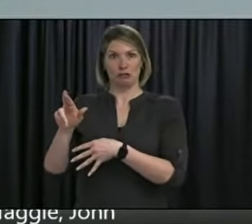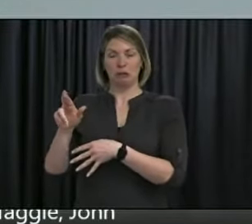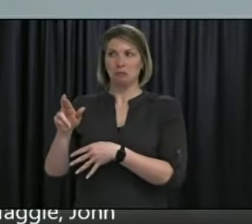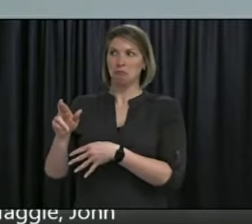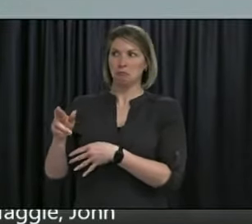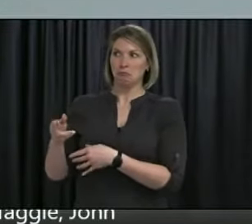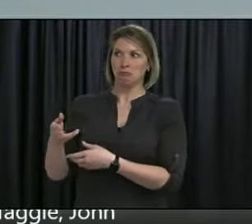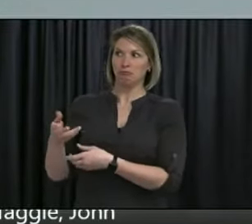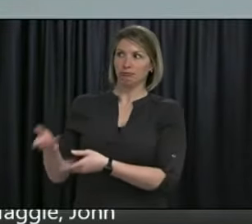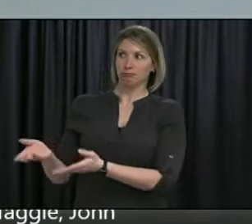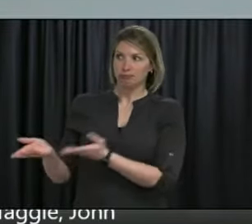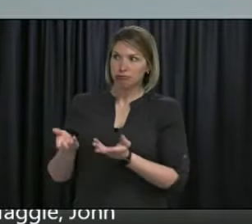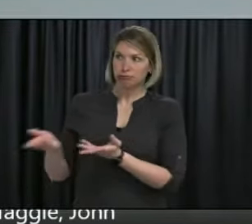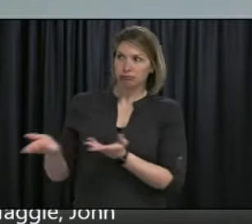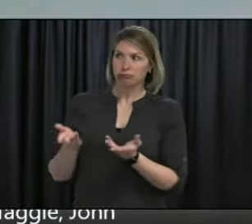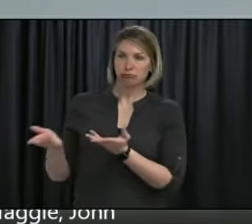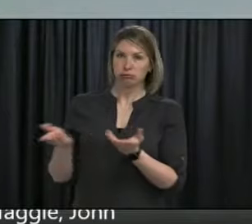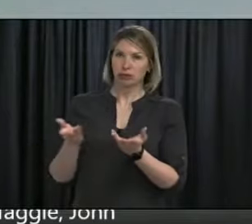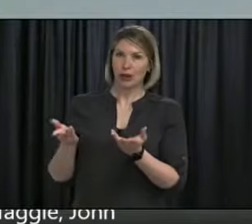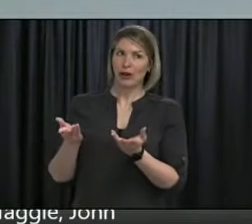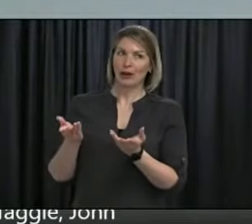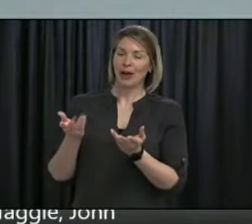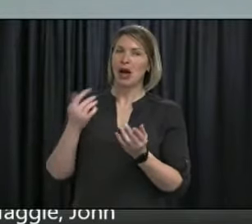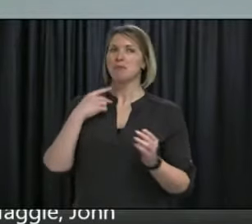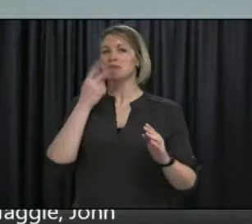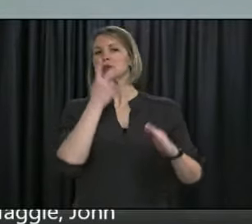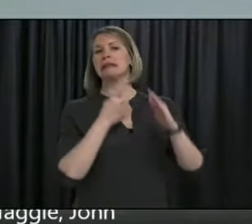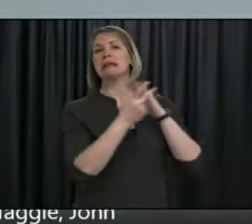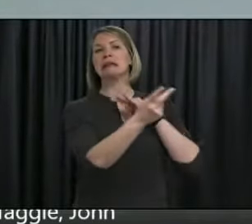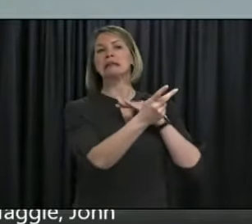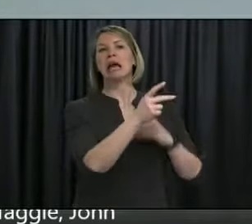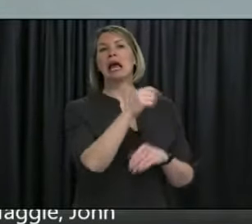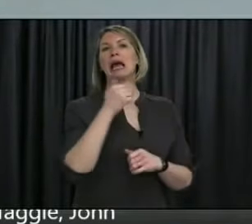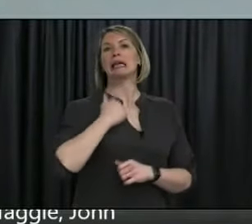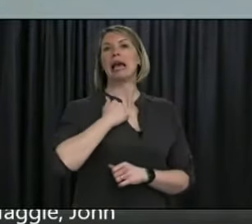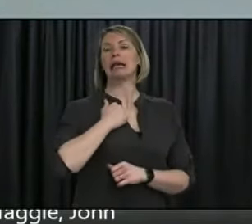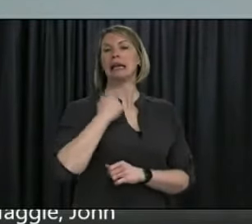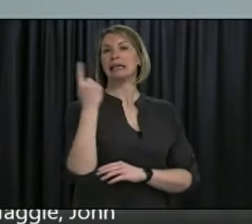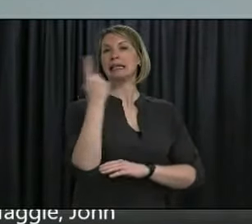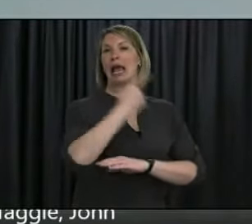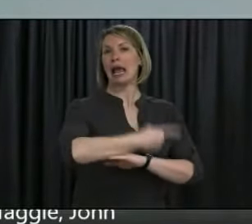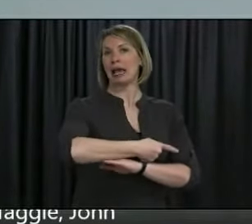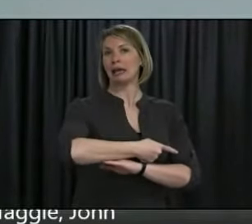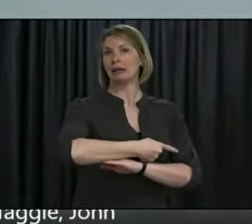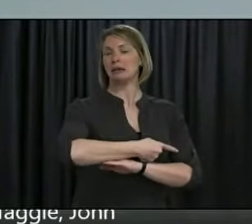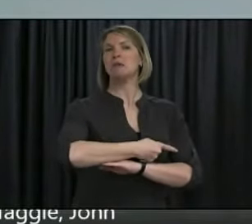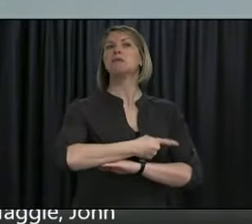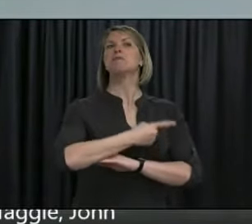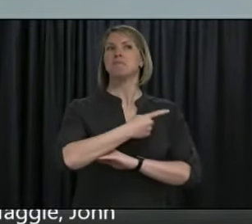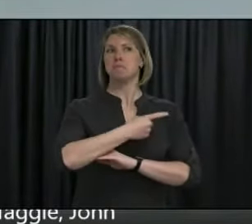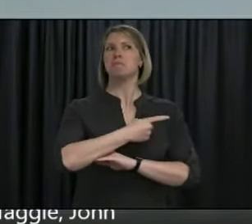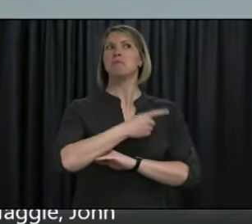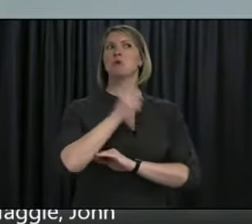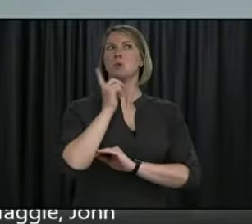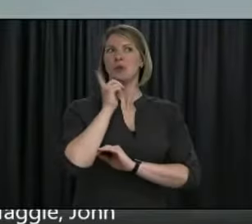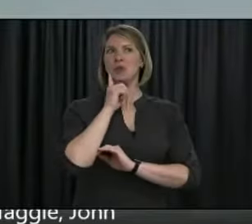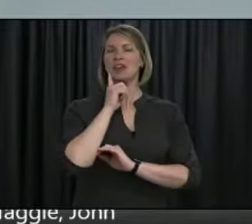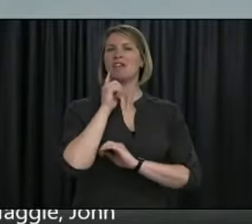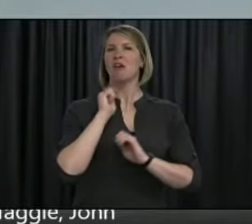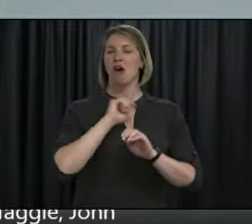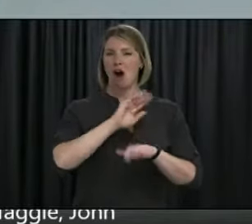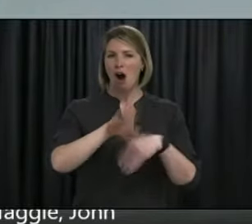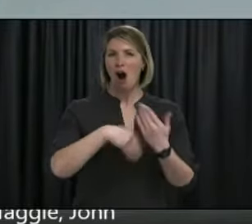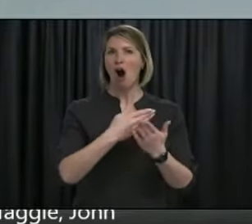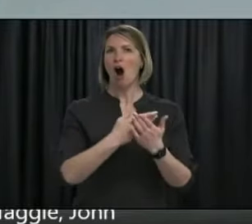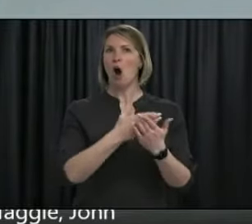for Canada Day, Memorial Day, to have a shot in the arm of every eligible person who